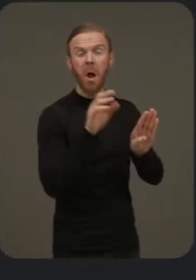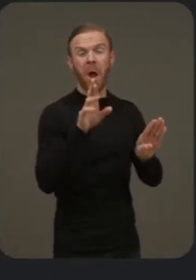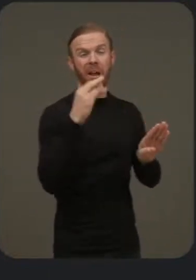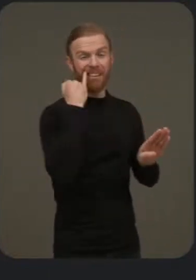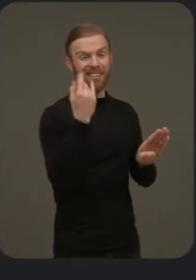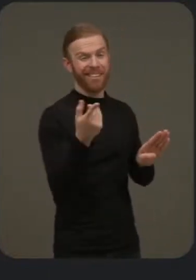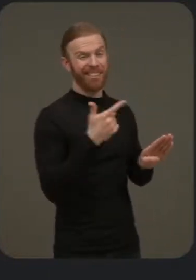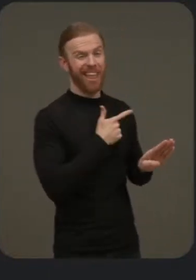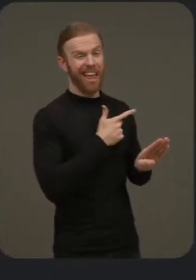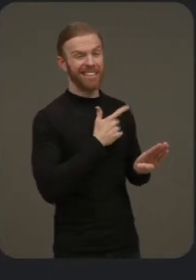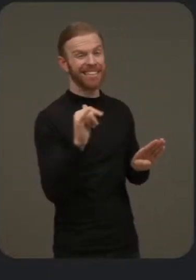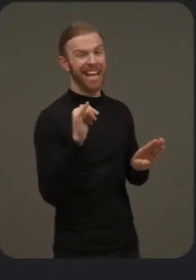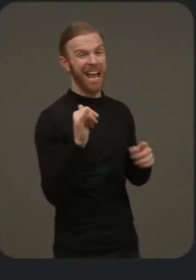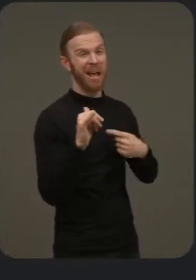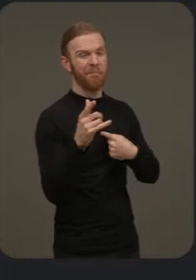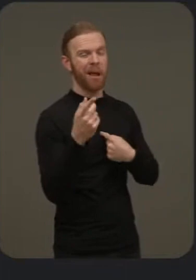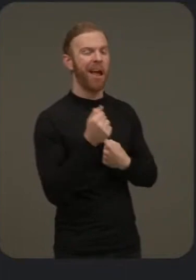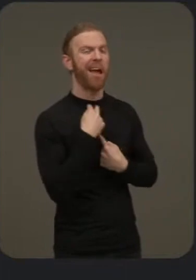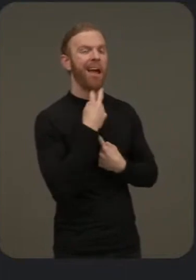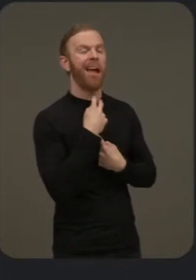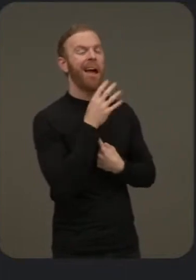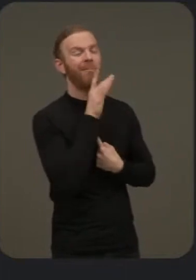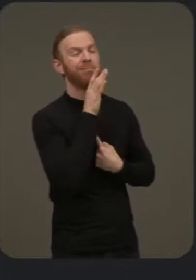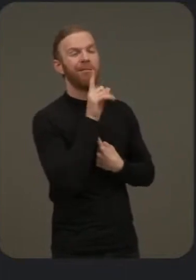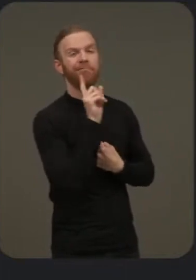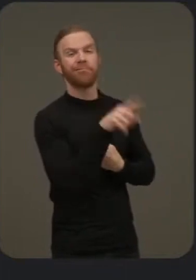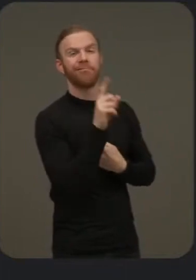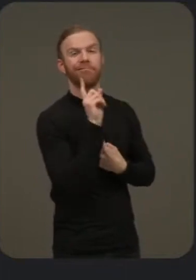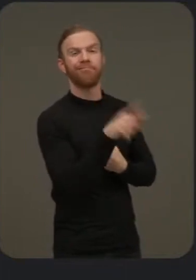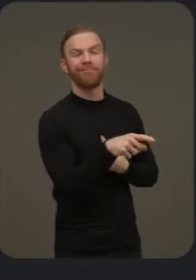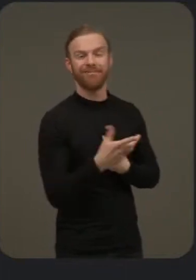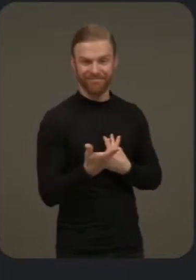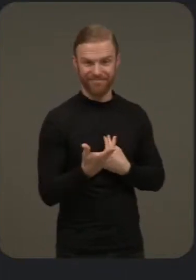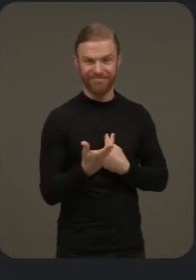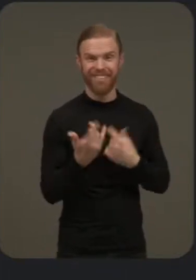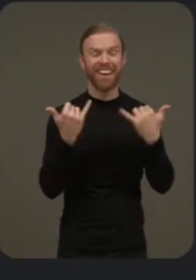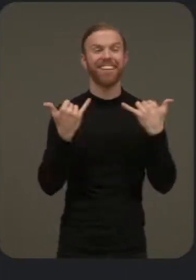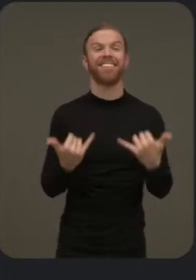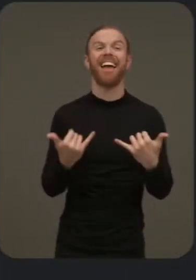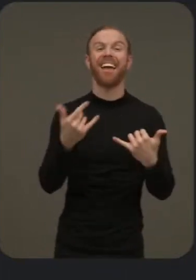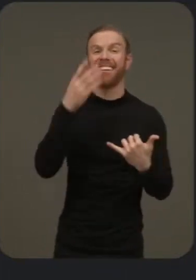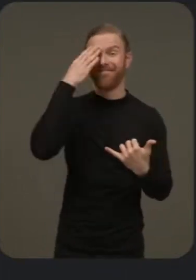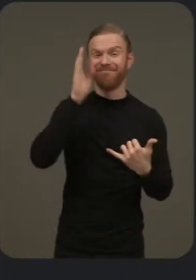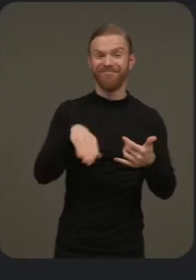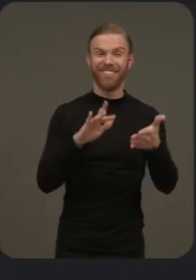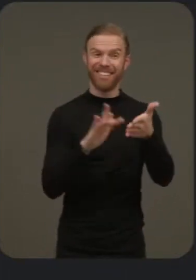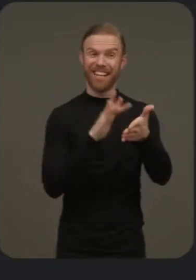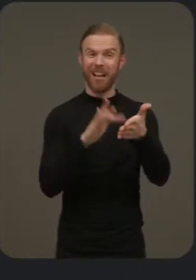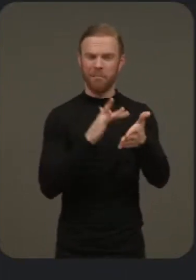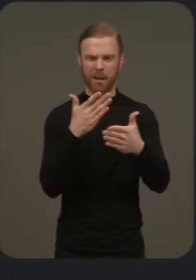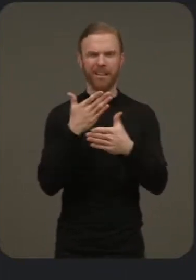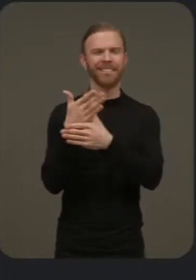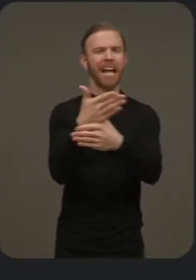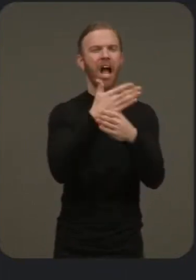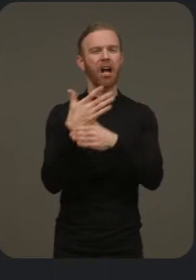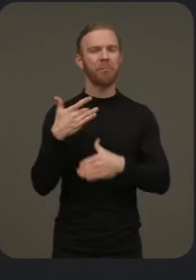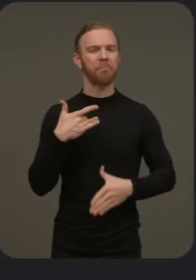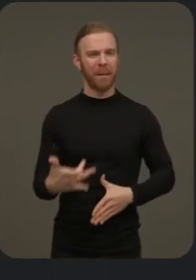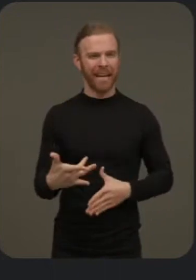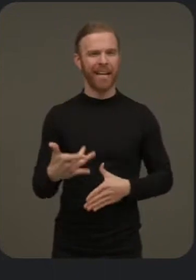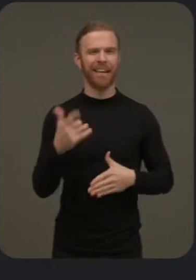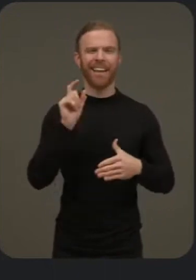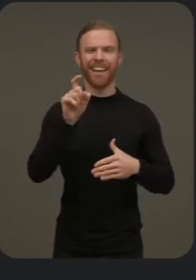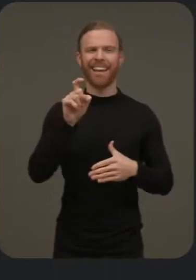me, you can just use your voice. Now, we know that tablets are often shared. So a tablet for the home